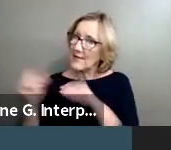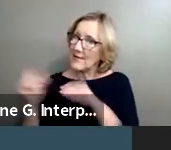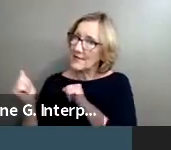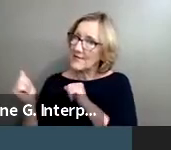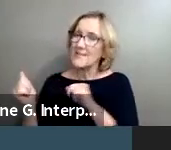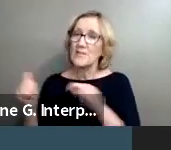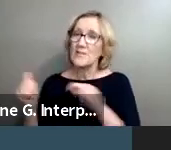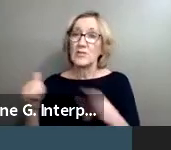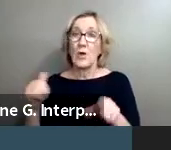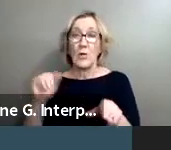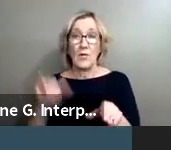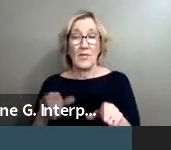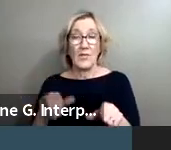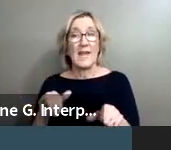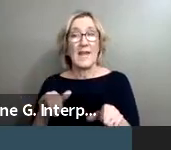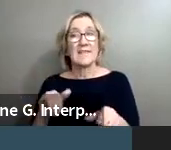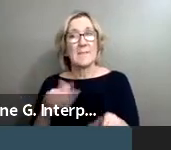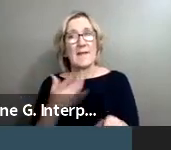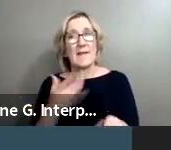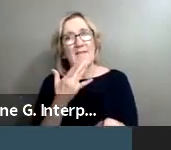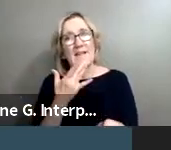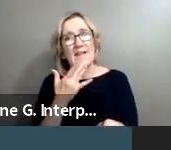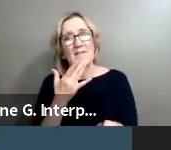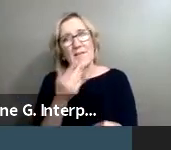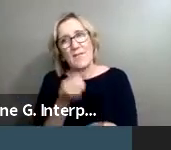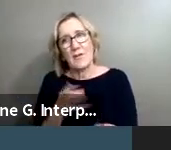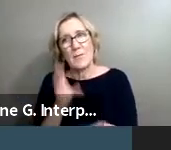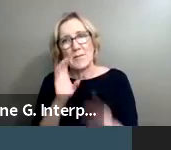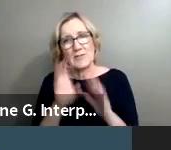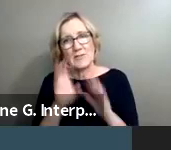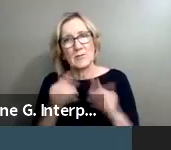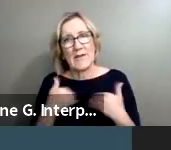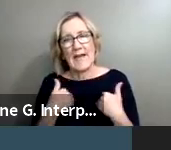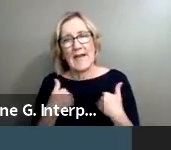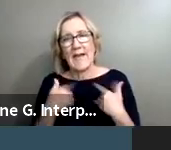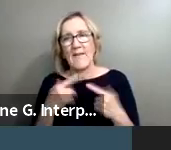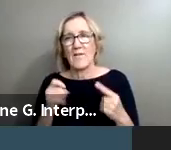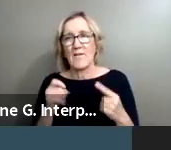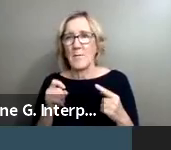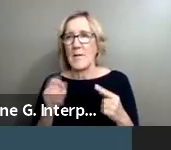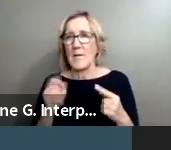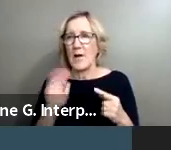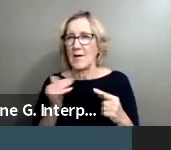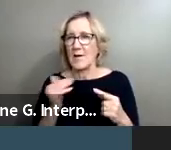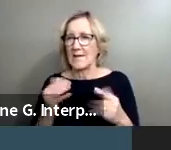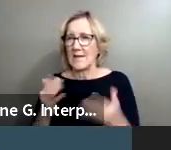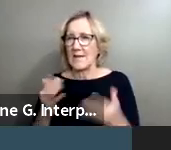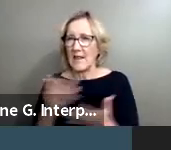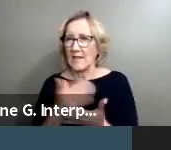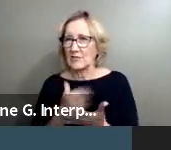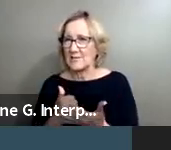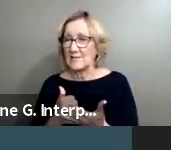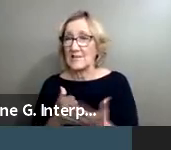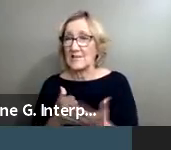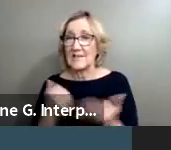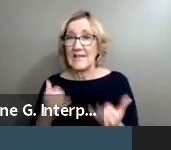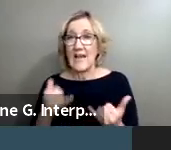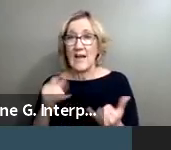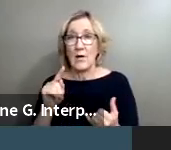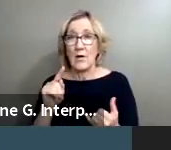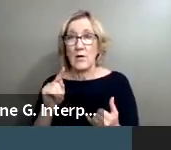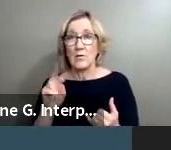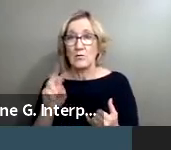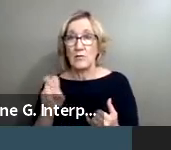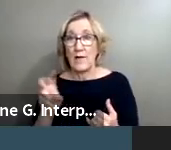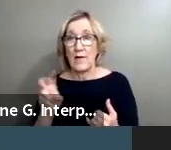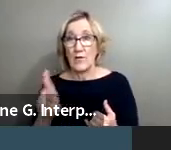point, those are some of the, one of my favorite couple pictures that we have from our collection. I think now Trevor has some awesome photos